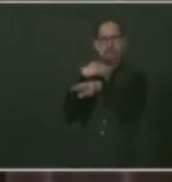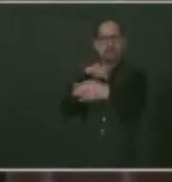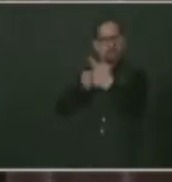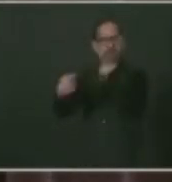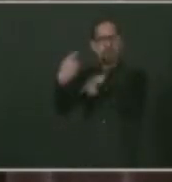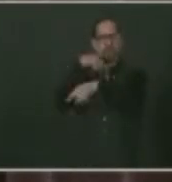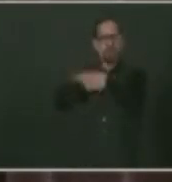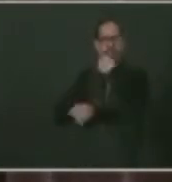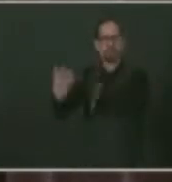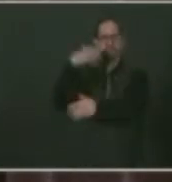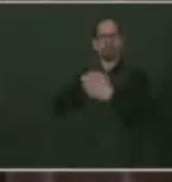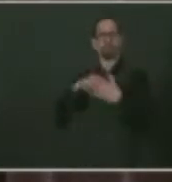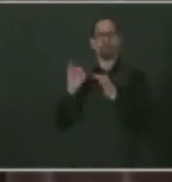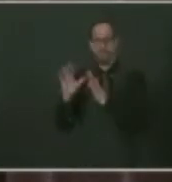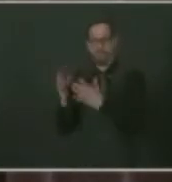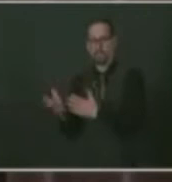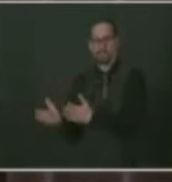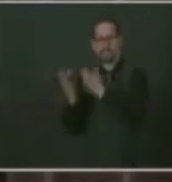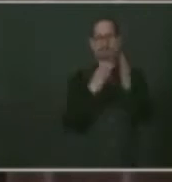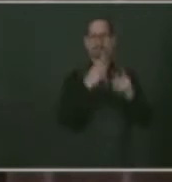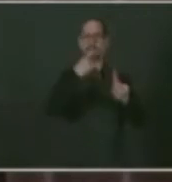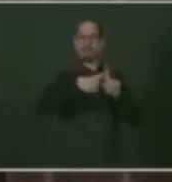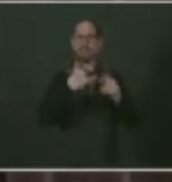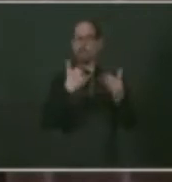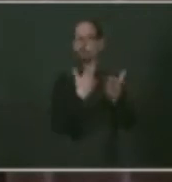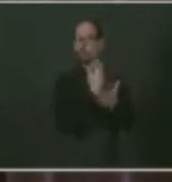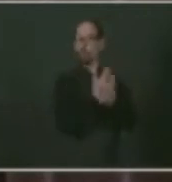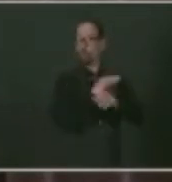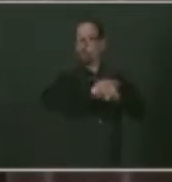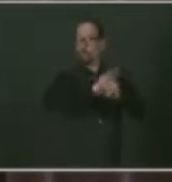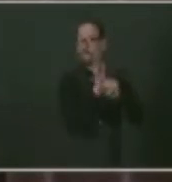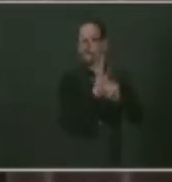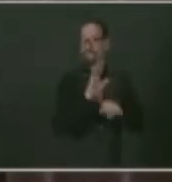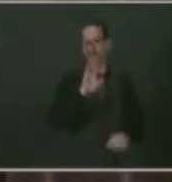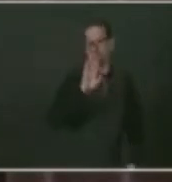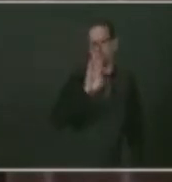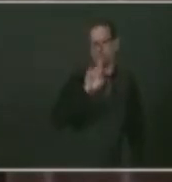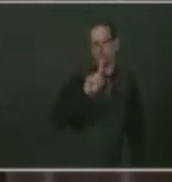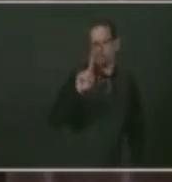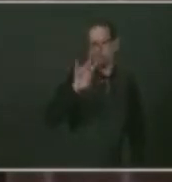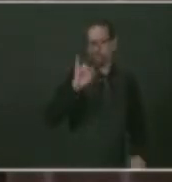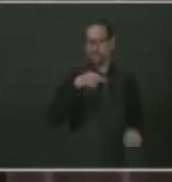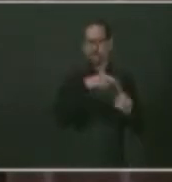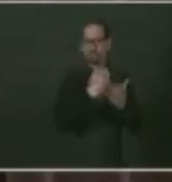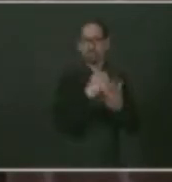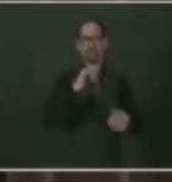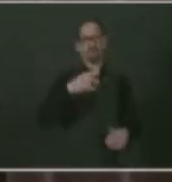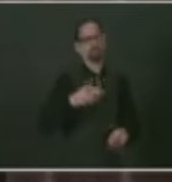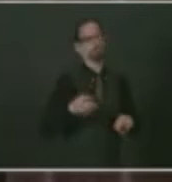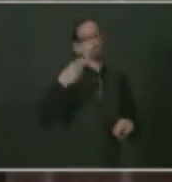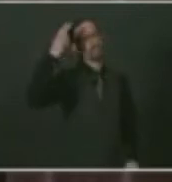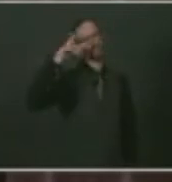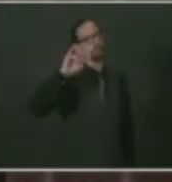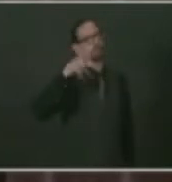variant that is continuing to spread, the risk for transmission is higher. Every step we can take